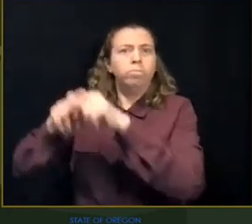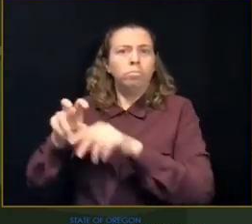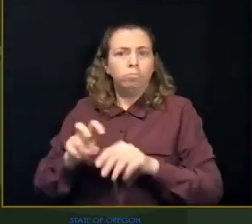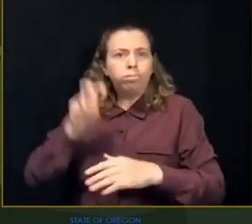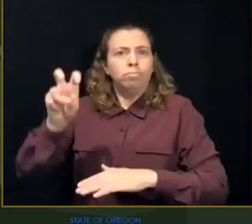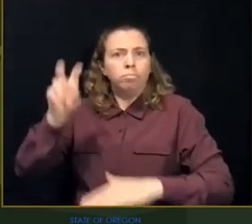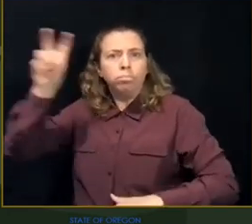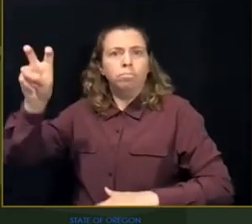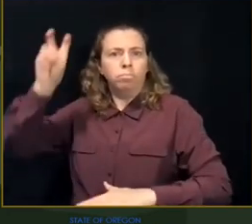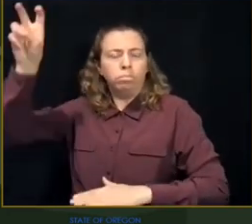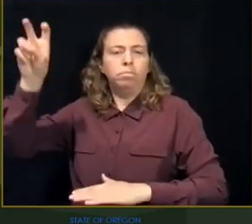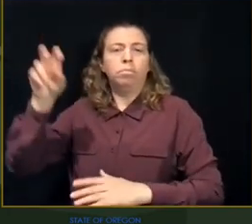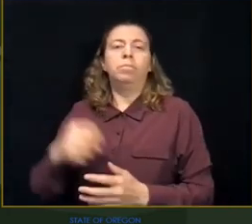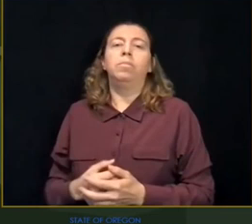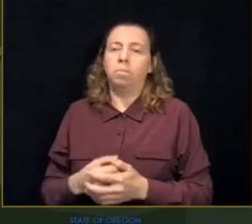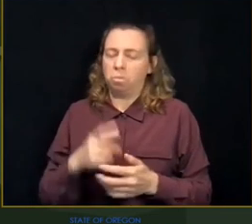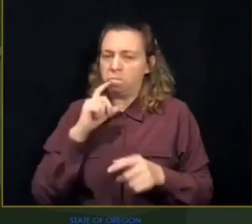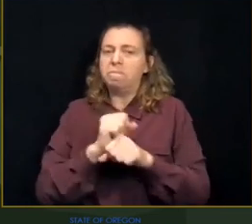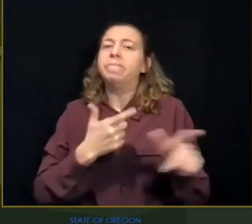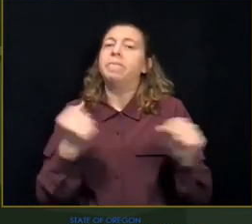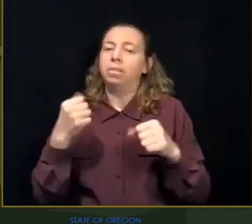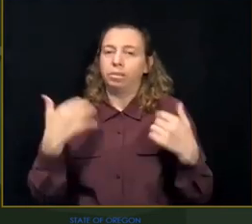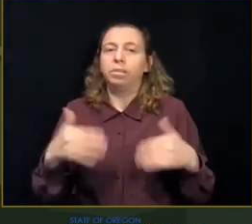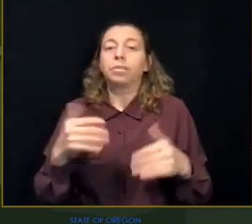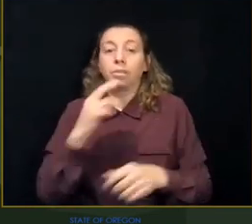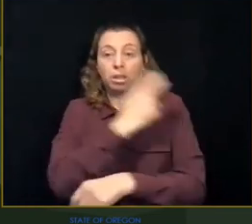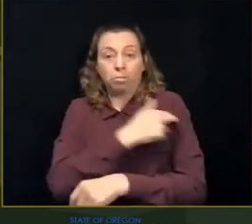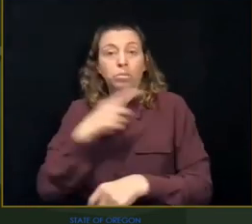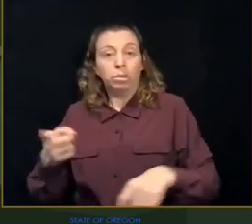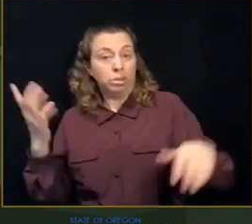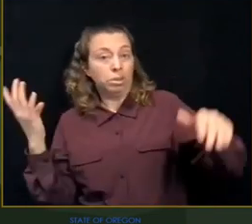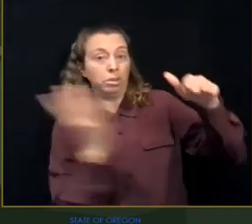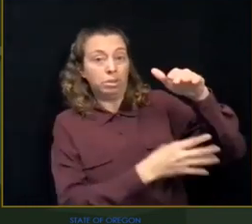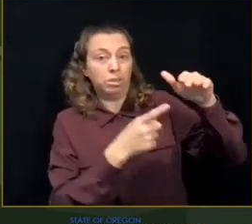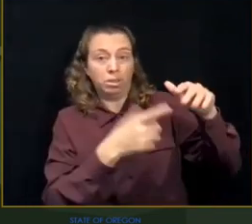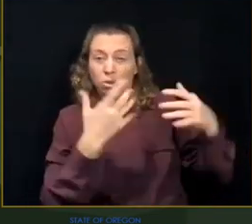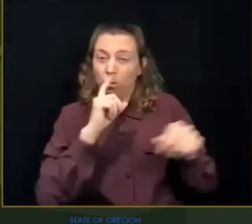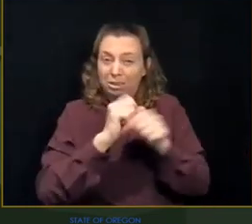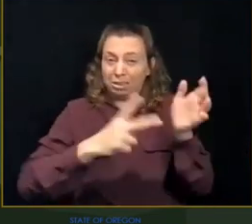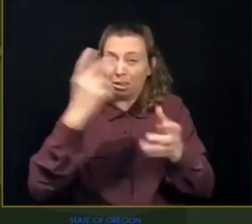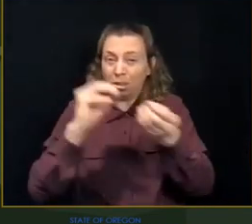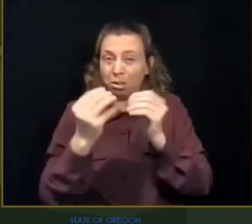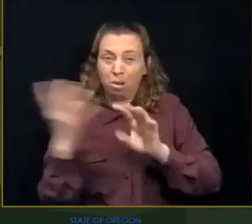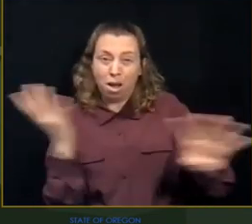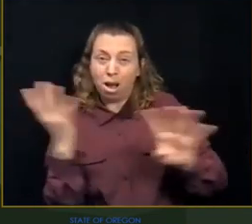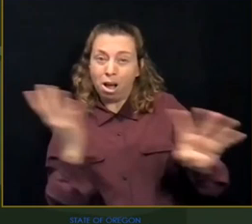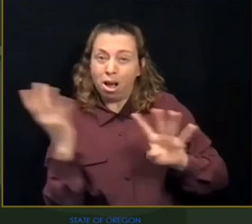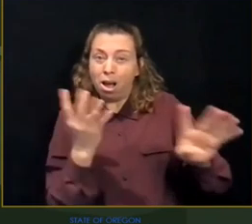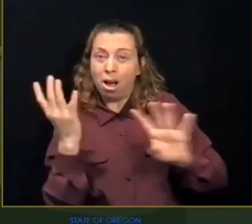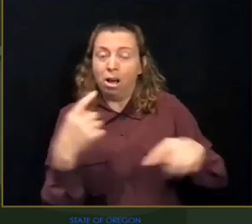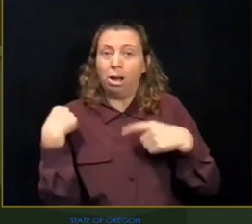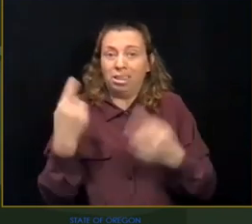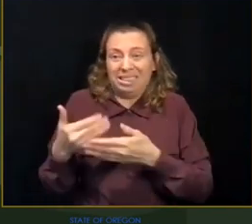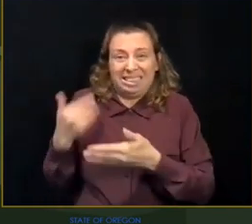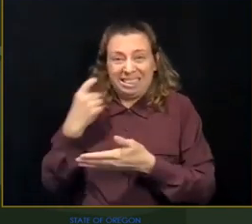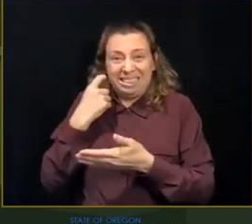hospitalizations have nearly doubled what they were a week ago. While fewer seniors are being hospitalized